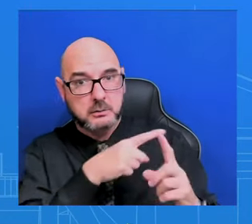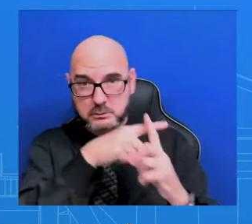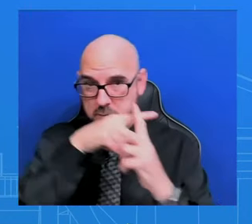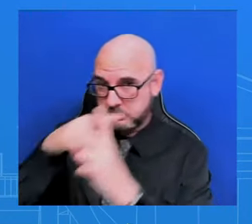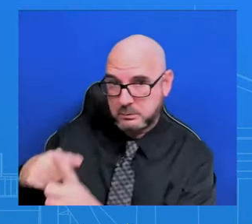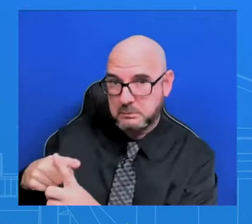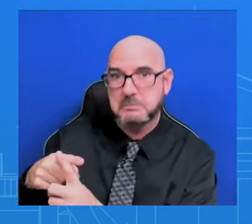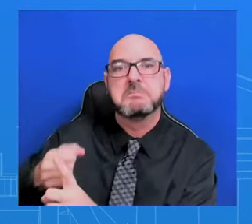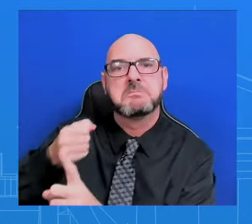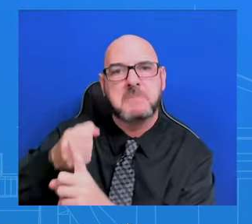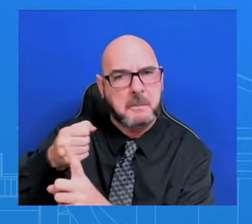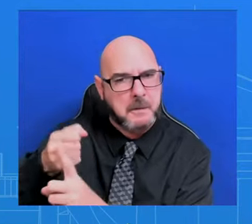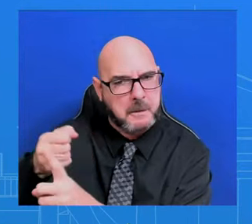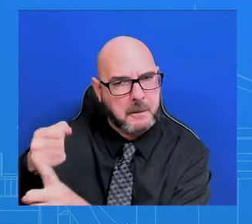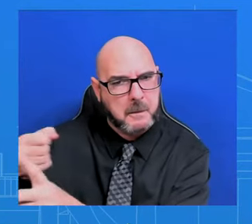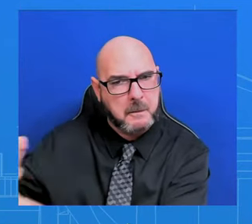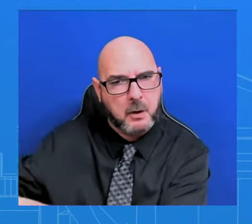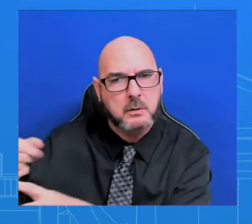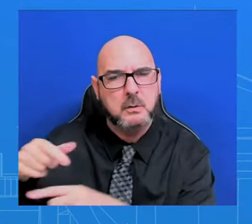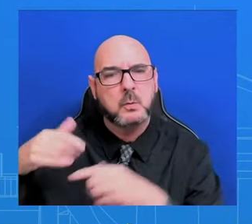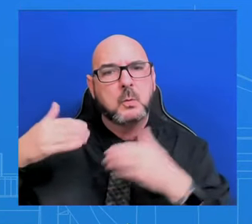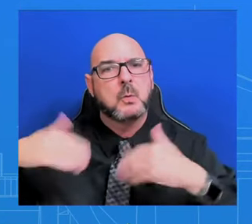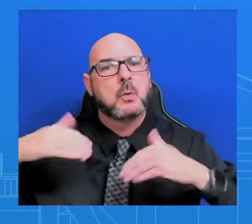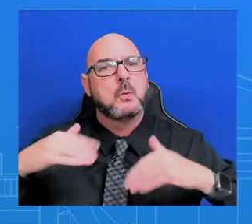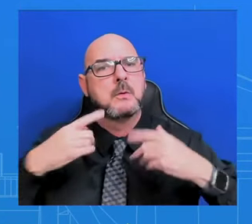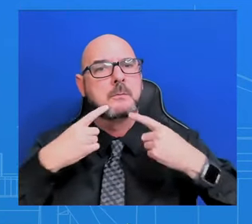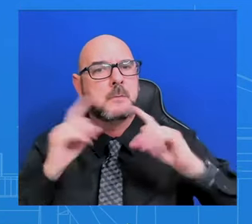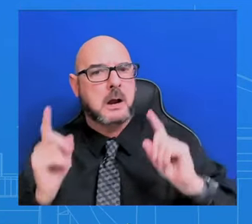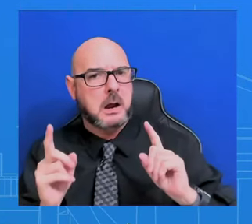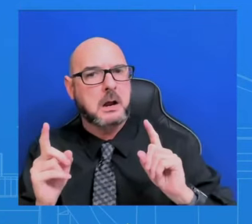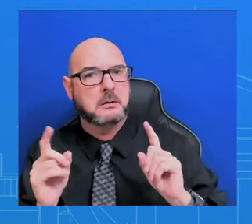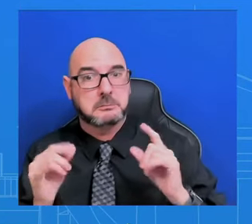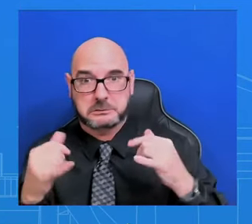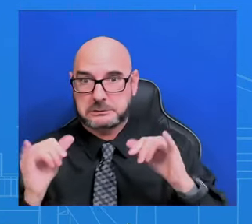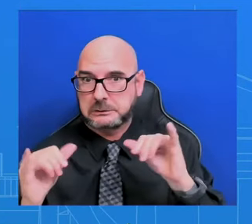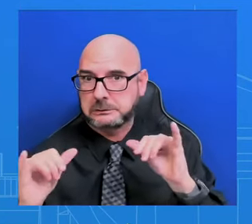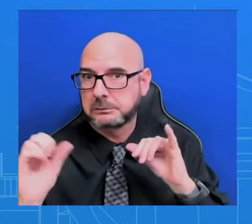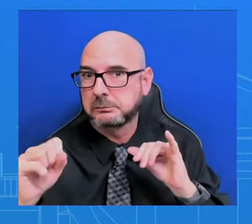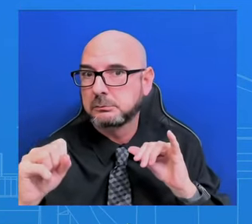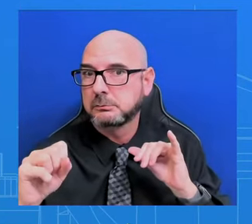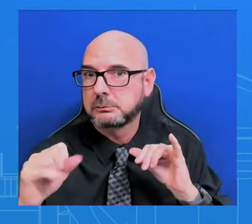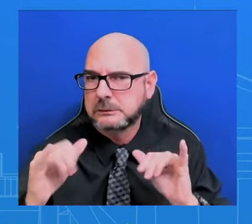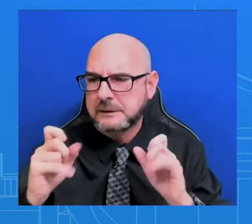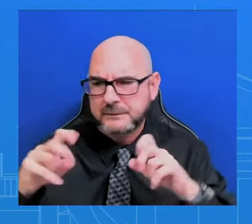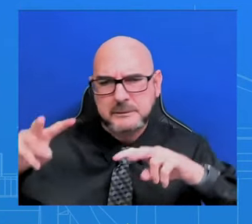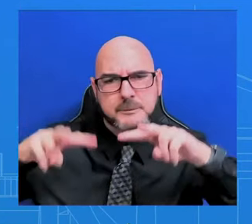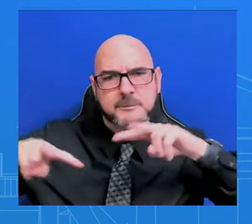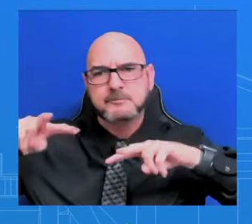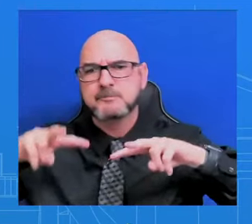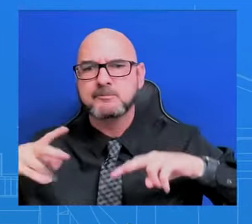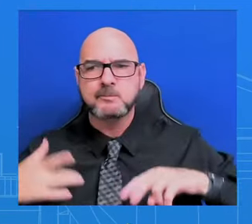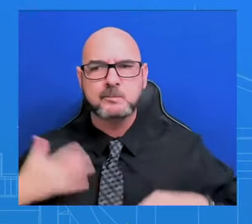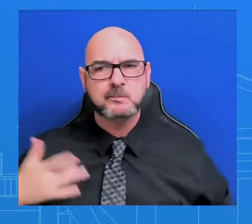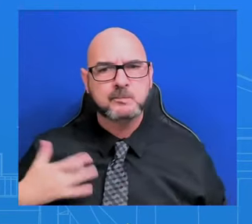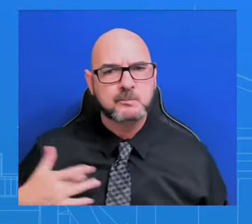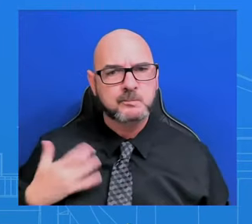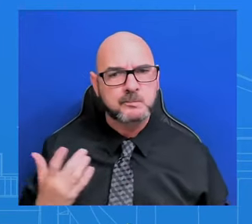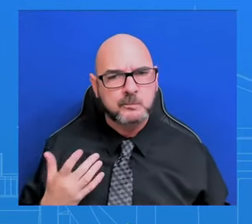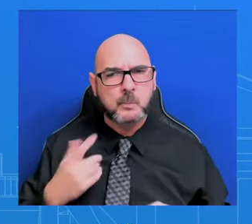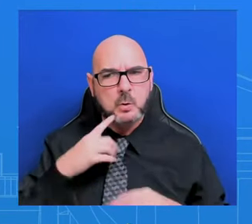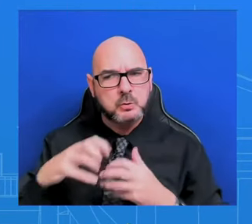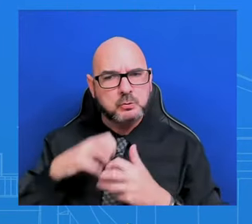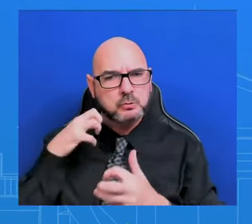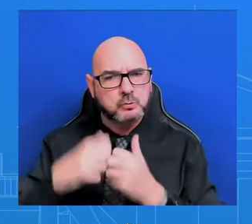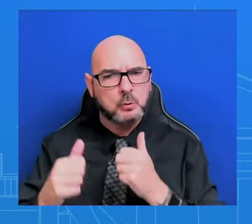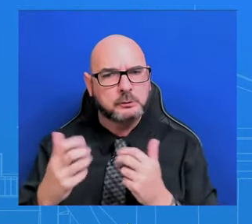capabilities. That said, the Pentagon is still conducting a battle damage assessment, so I'd refer you to them for any additional detail. I just want to remind that